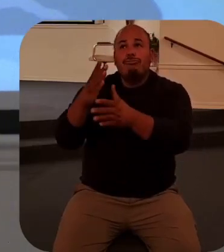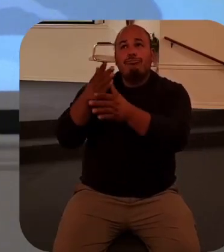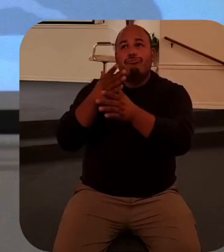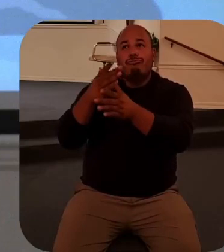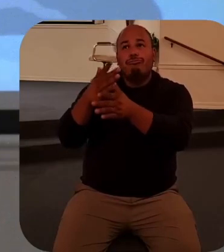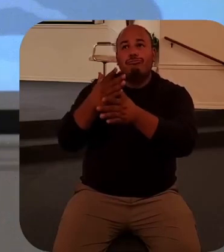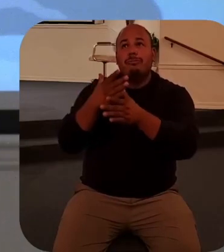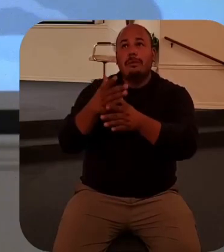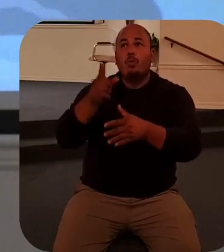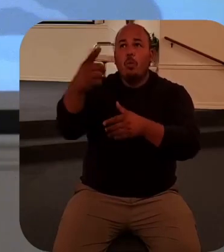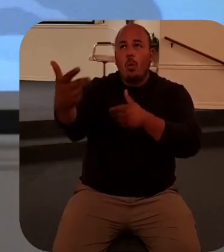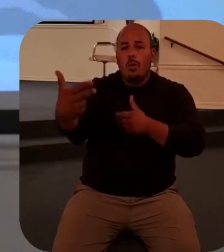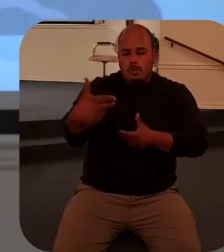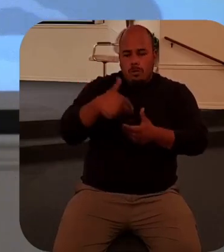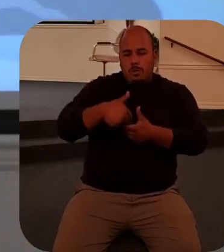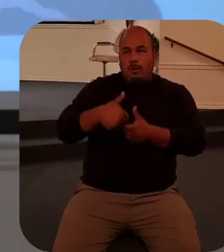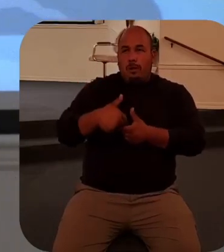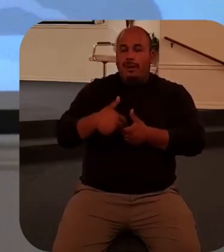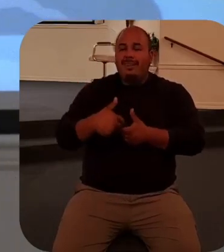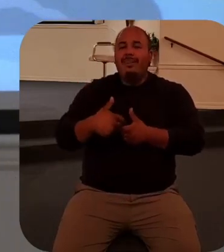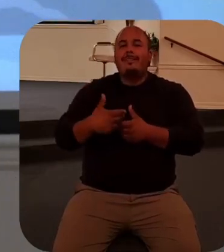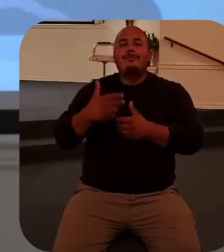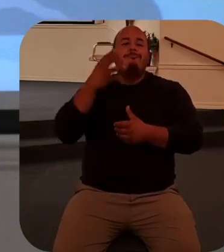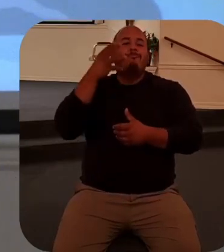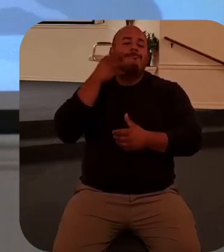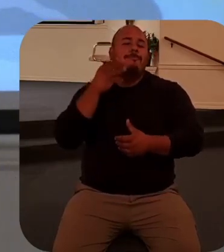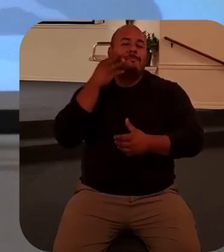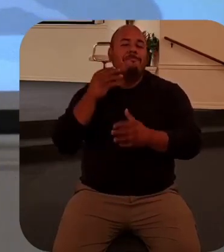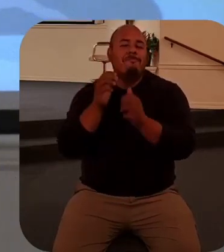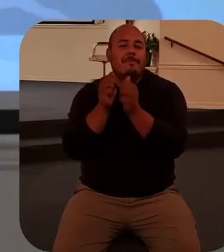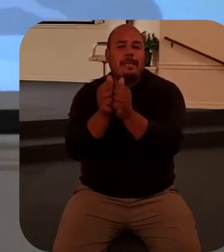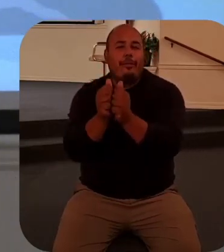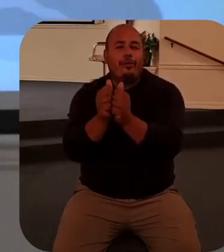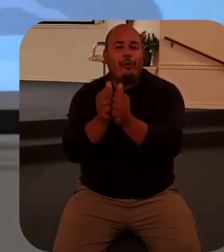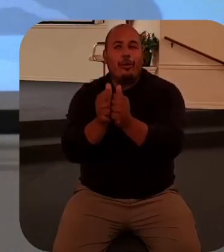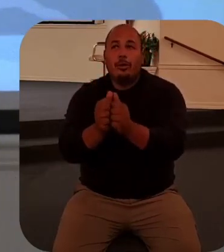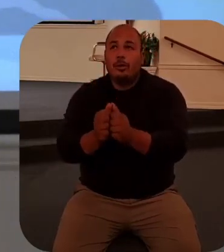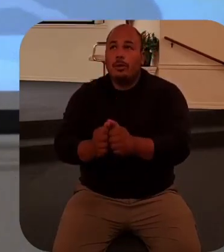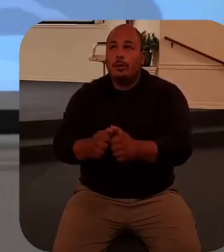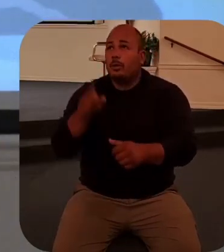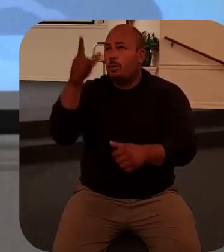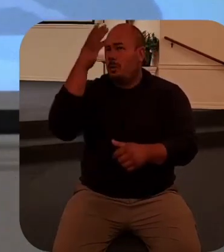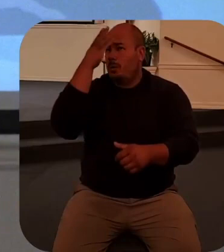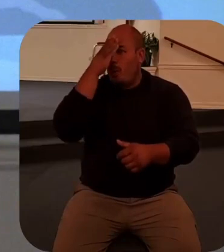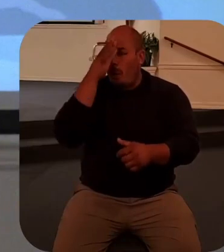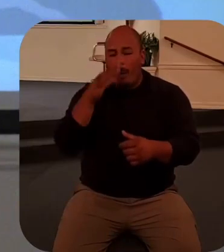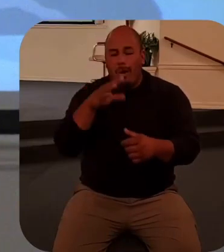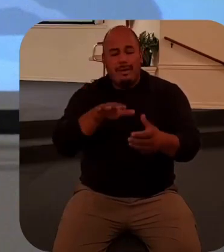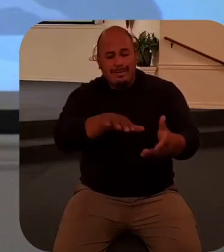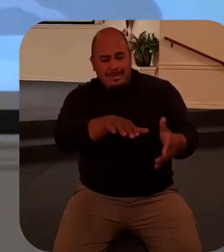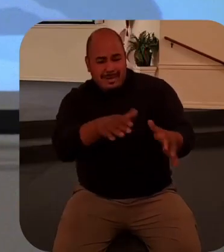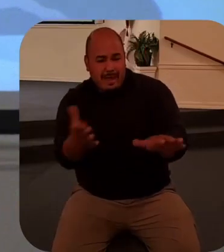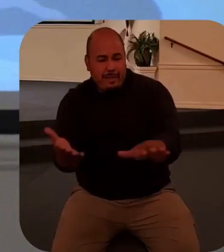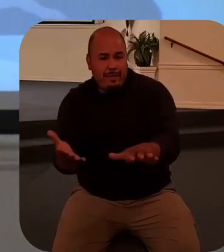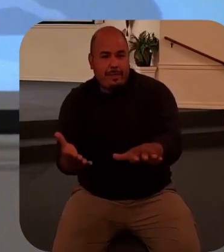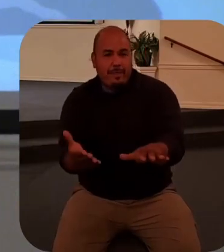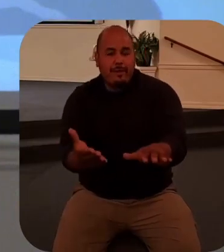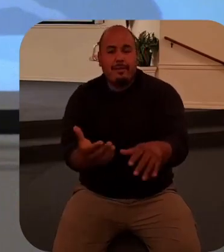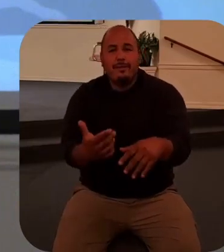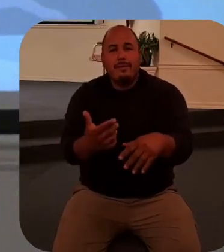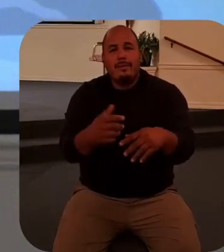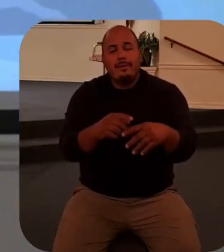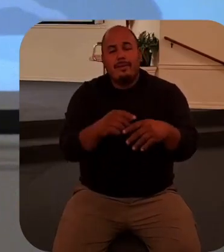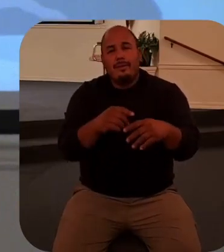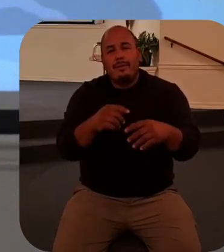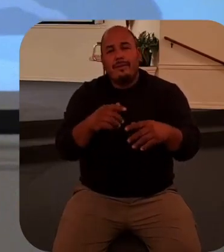us in it because you know through Jesus the burden that death and the difficulties of life place